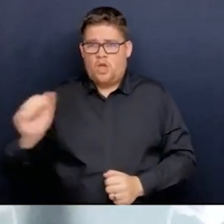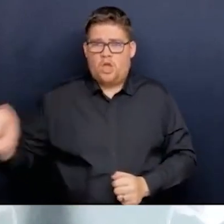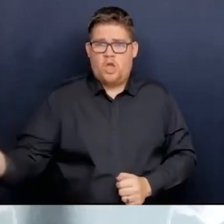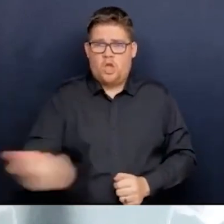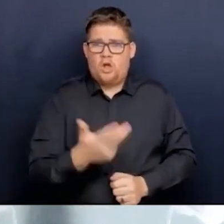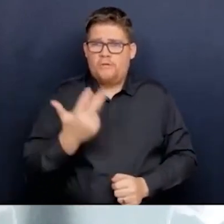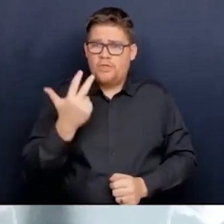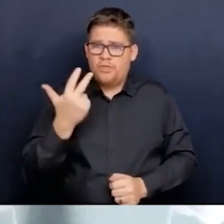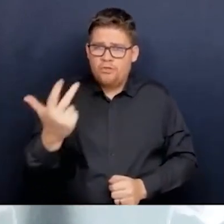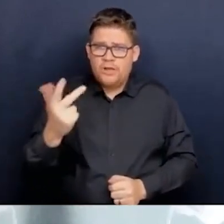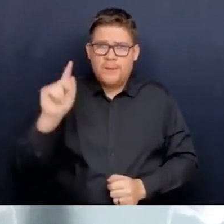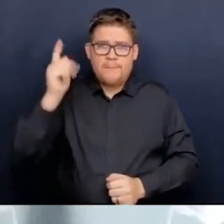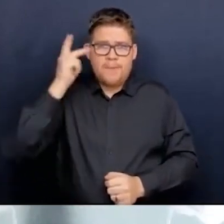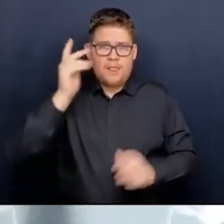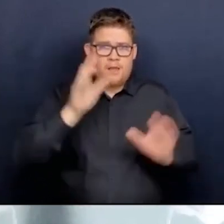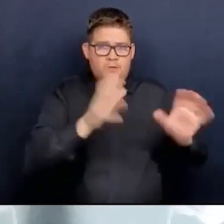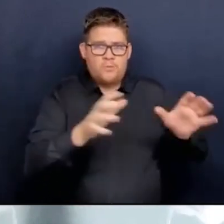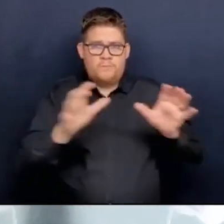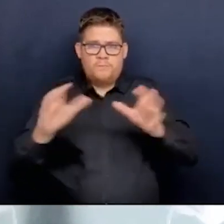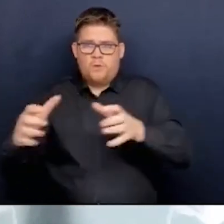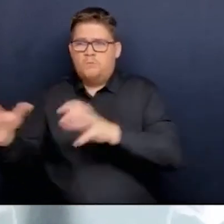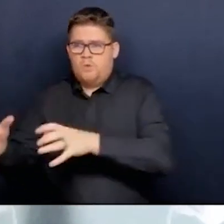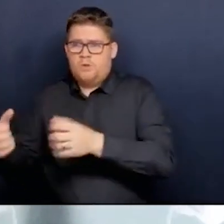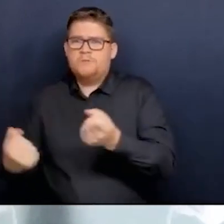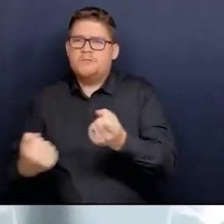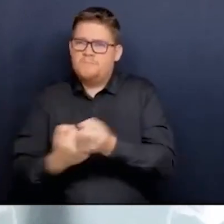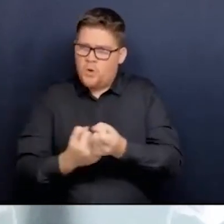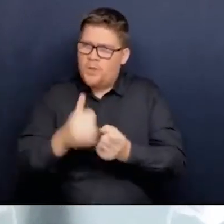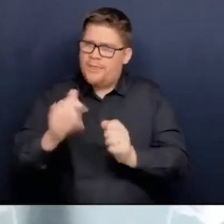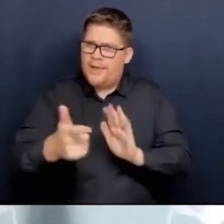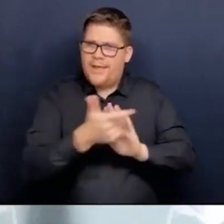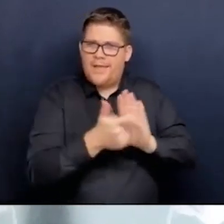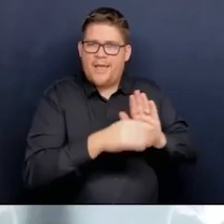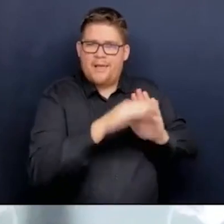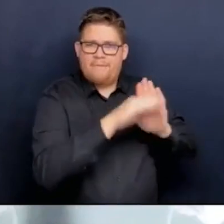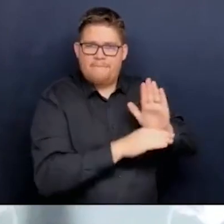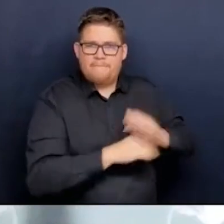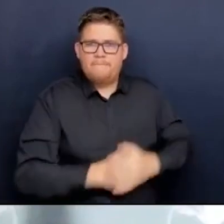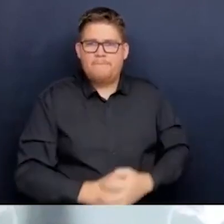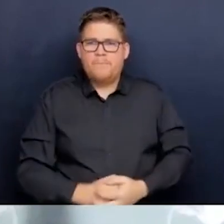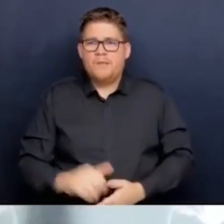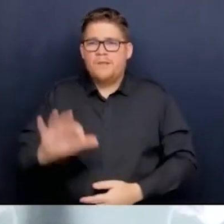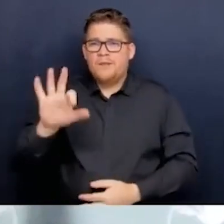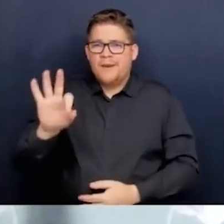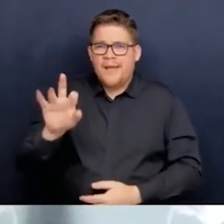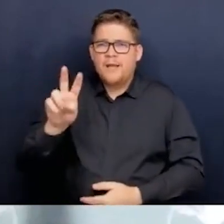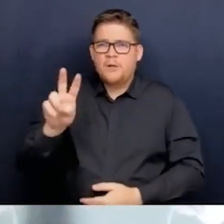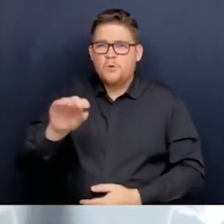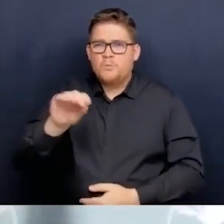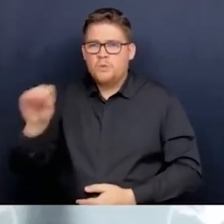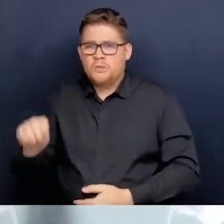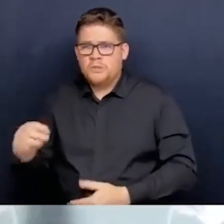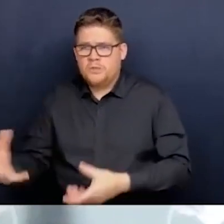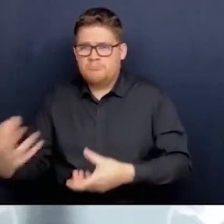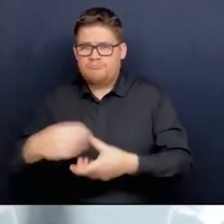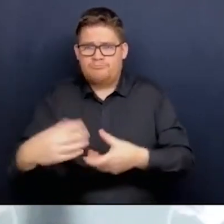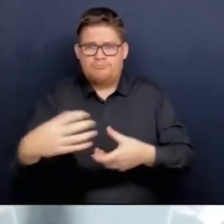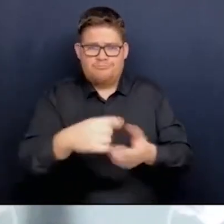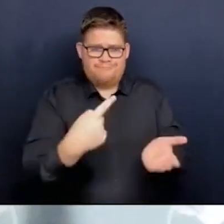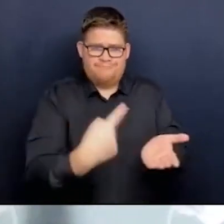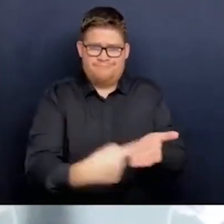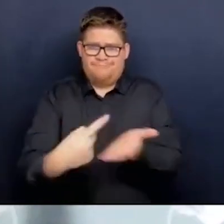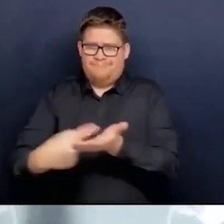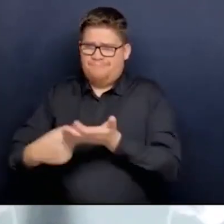took part by the vast majority, think 92% of people who took part in our consultation. And that's